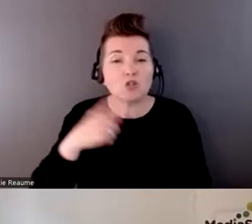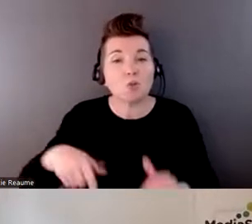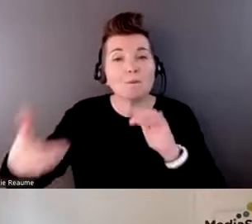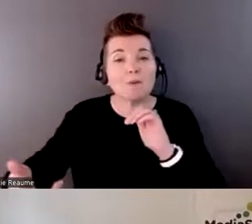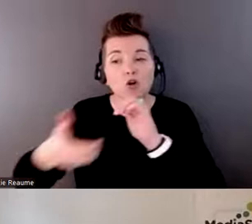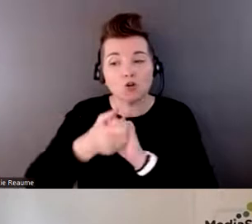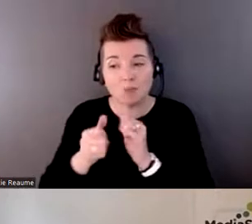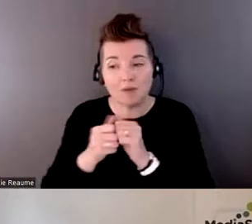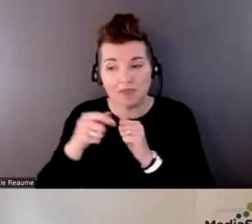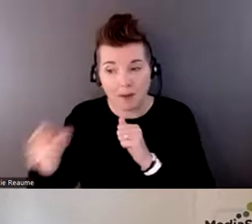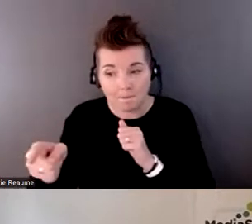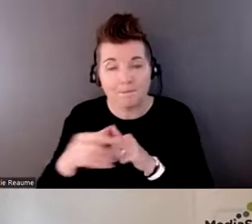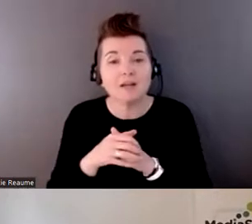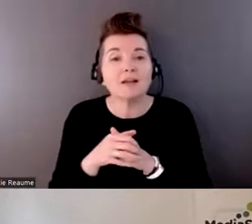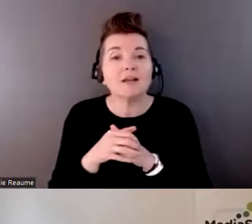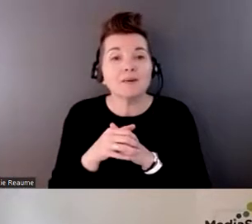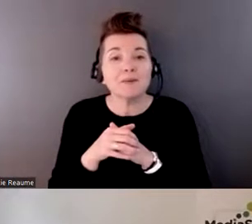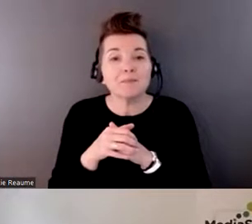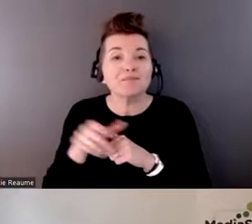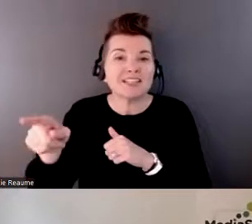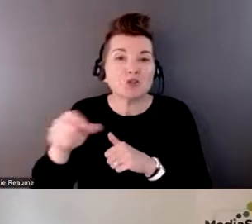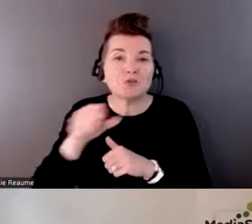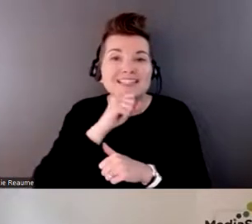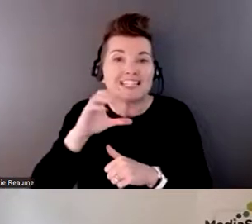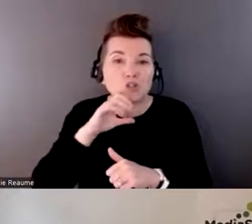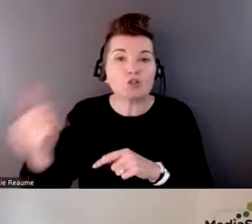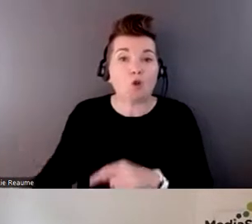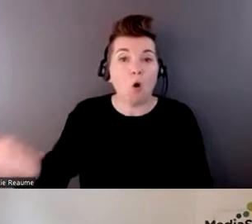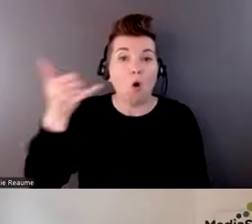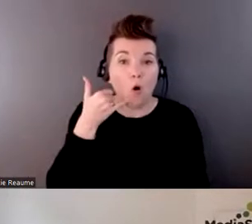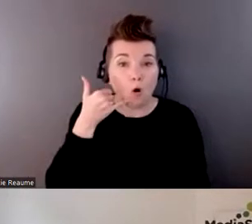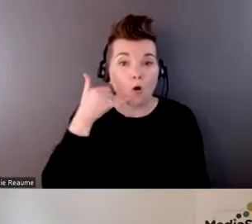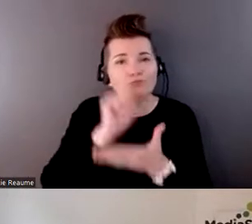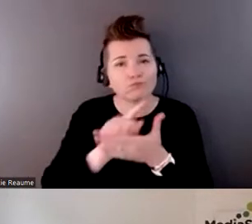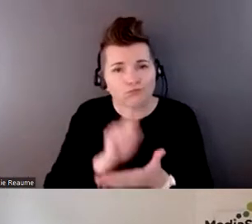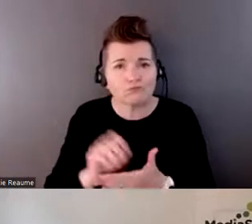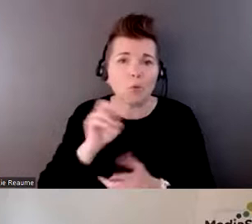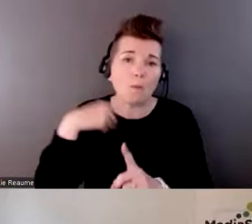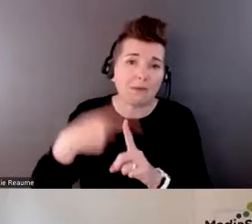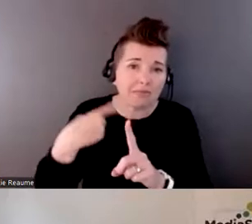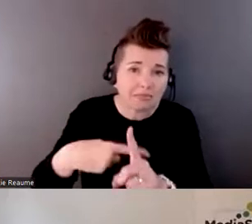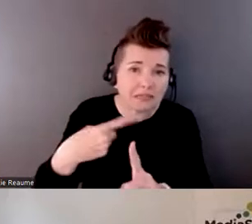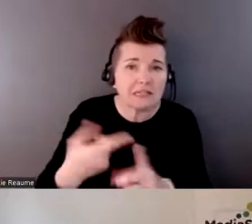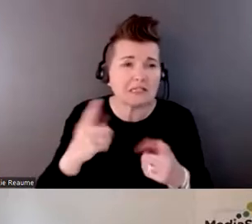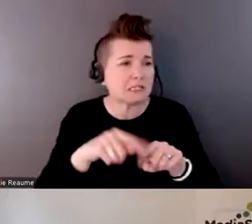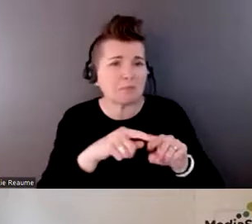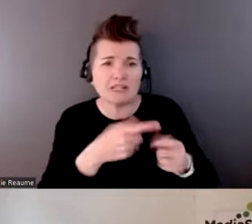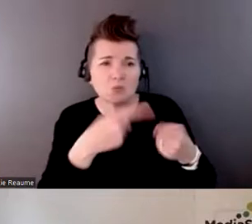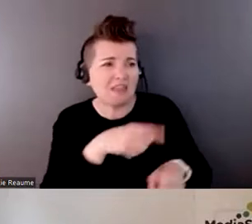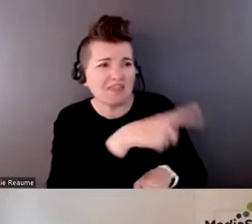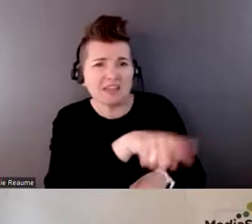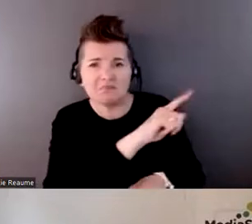call in, uh, on a weekly basis, monthly basis, depending on when they host, uh, their, their programs. And those are very,